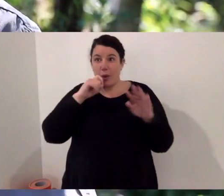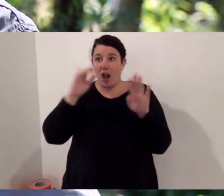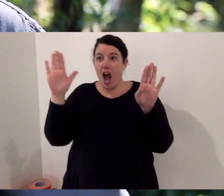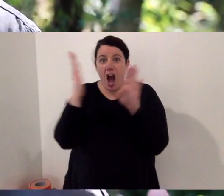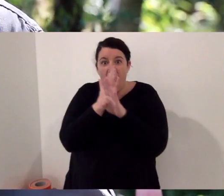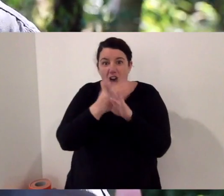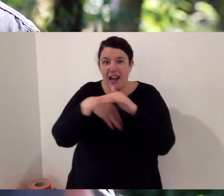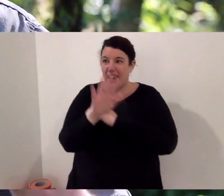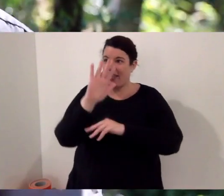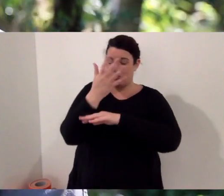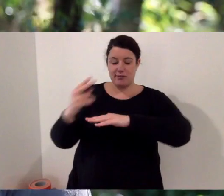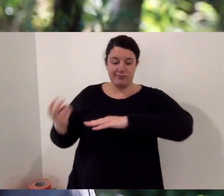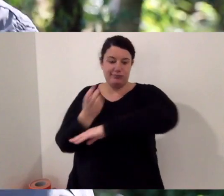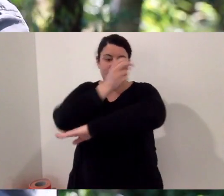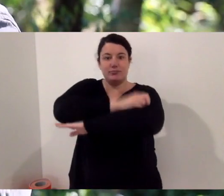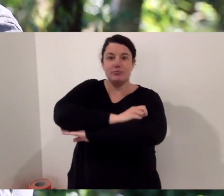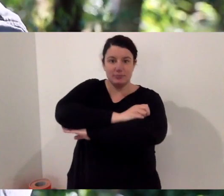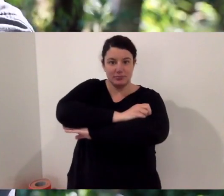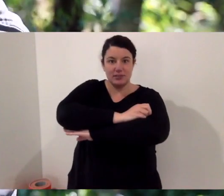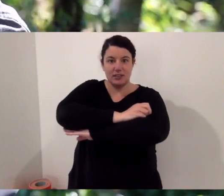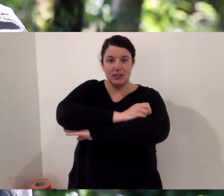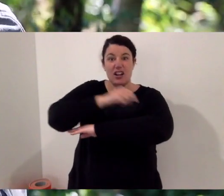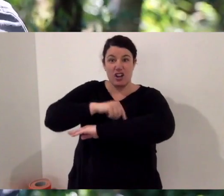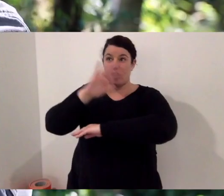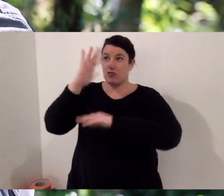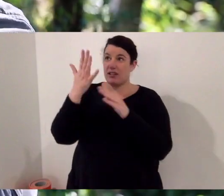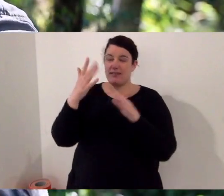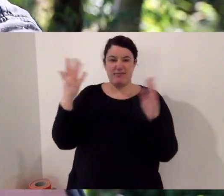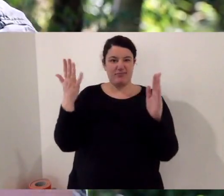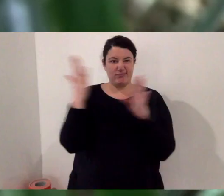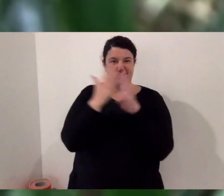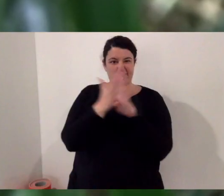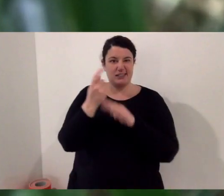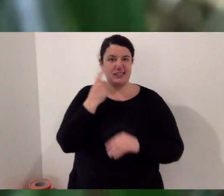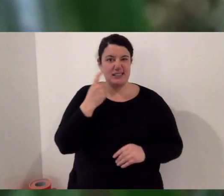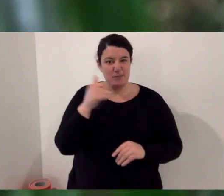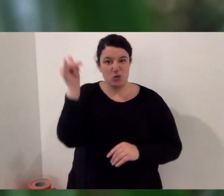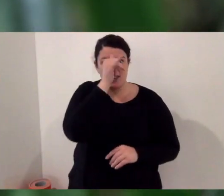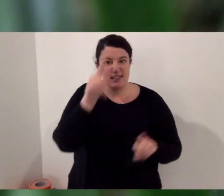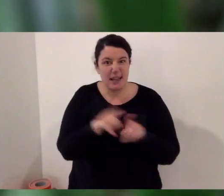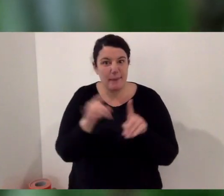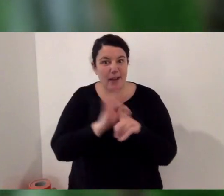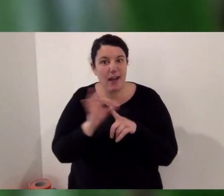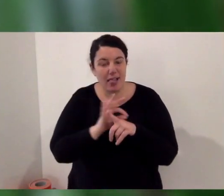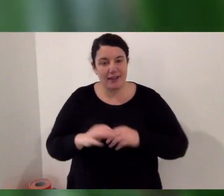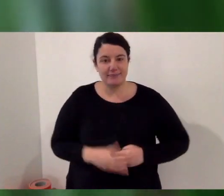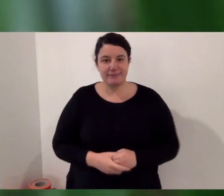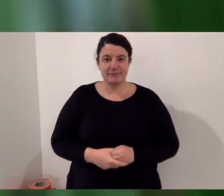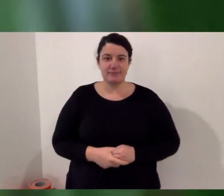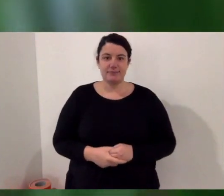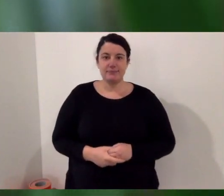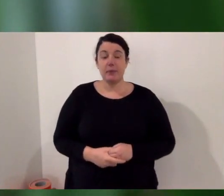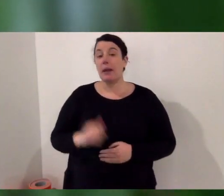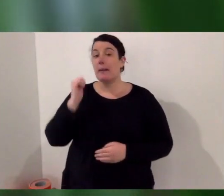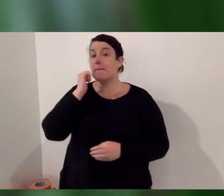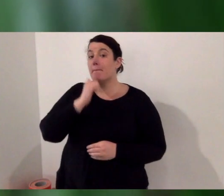in the open. It relies on its camouflage. It sits out on a perch. And the green blends in with the forest. Now if we went to a